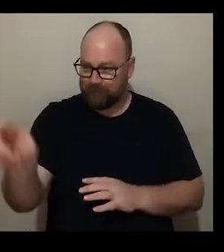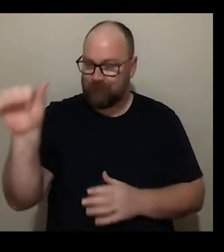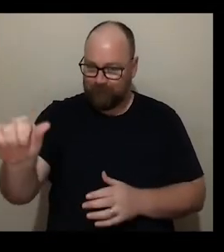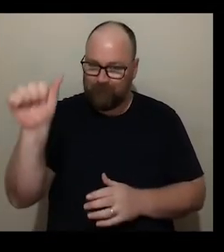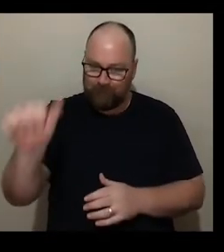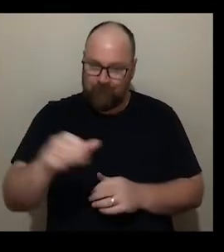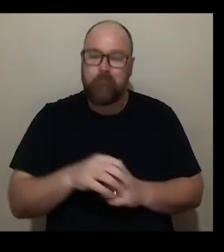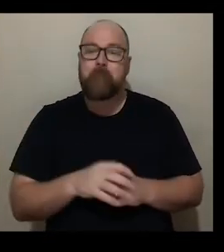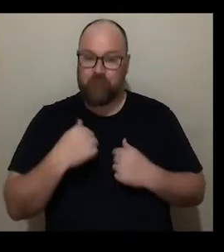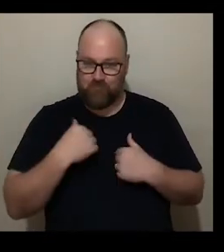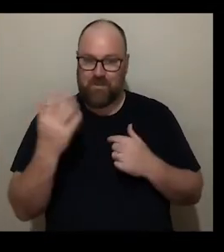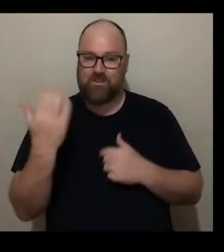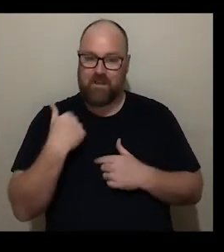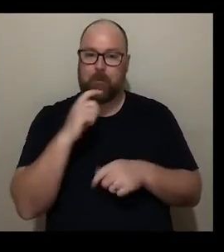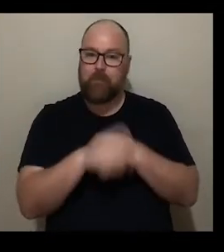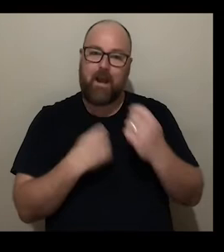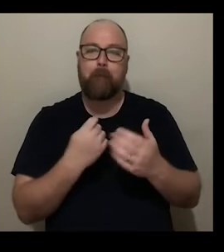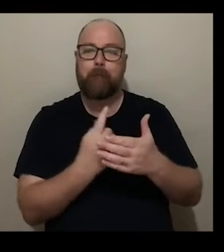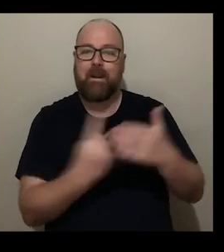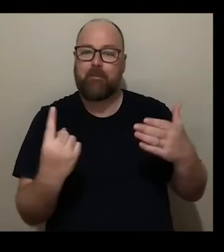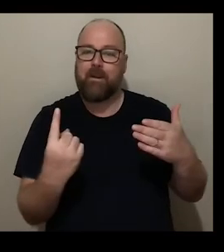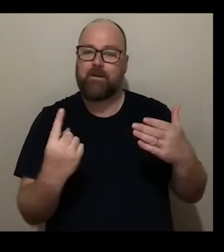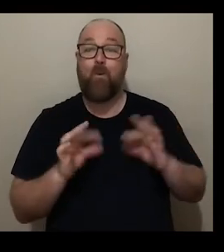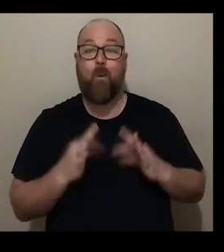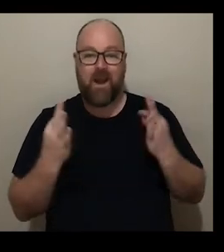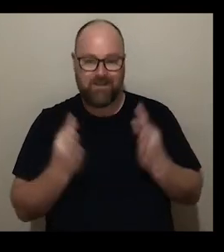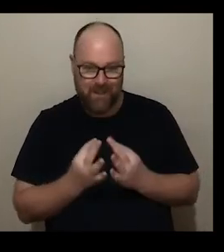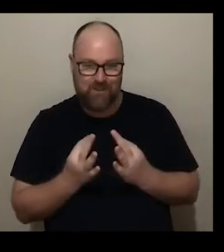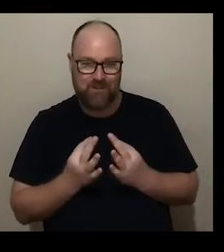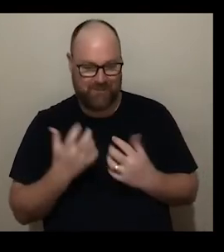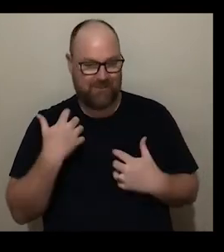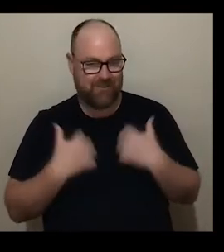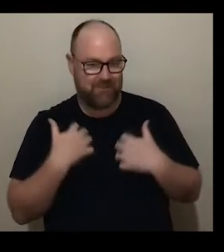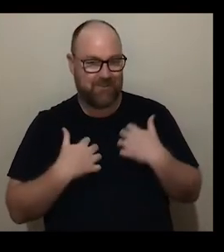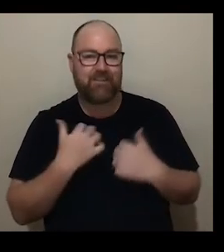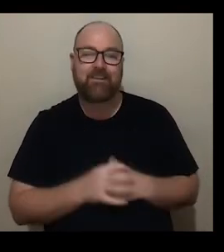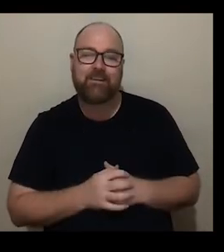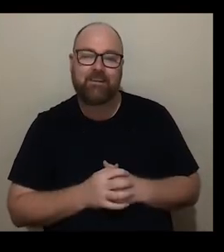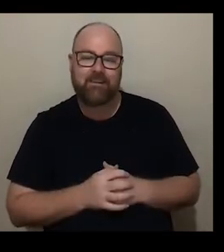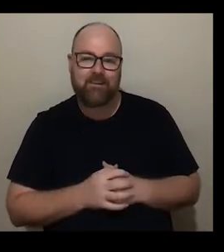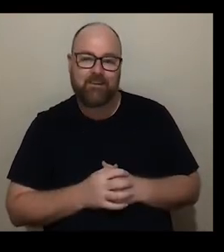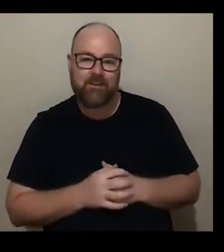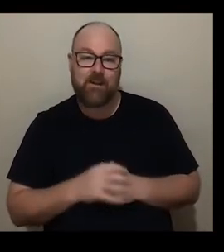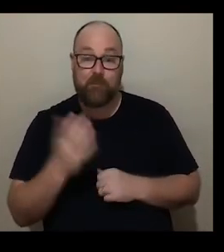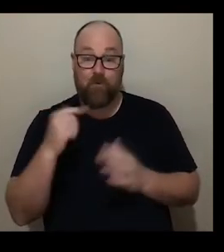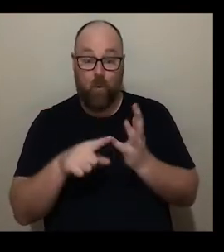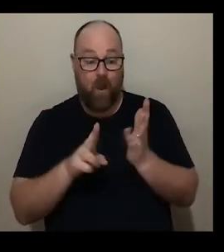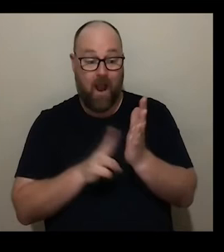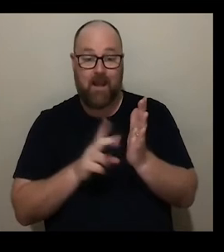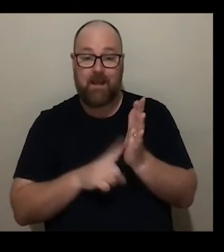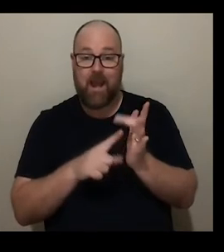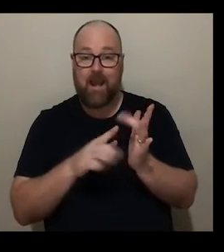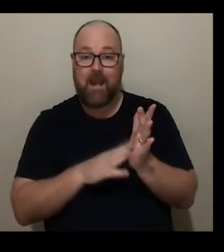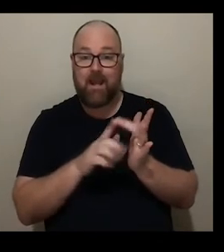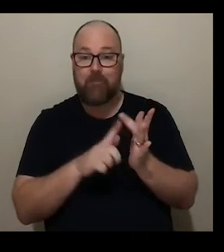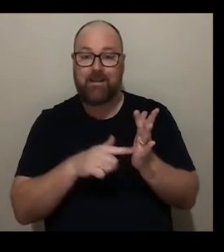correct we have just become an independent organization ourselves it's very exciting um Unlimited was previously a program